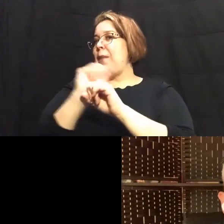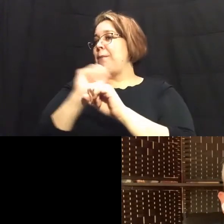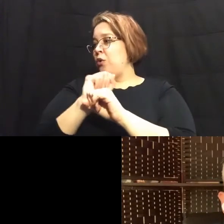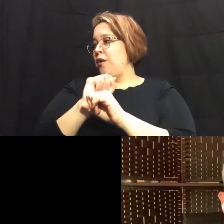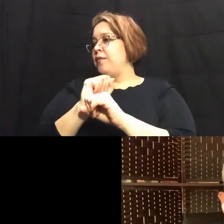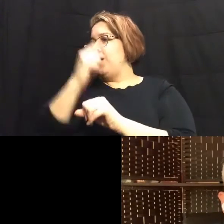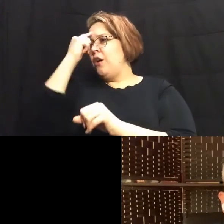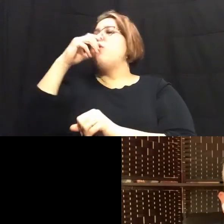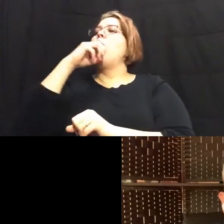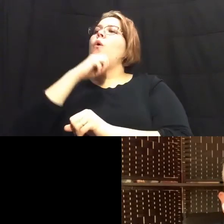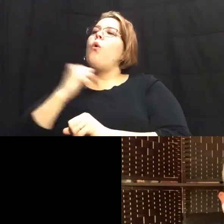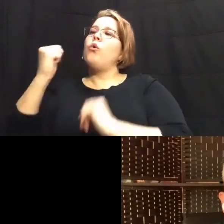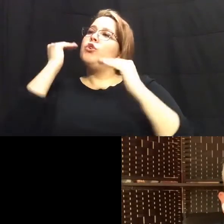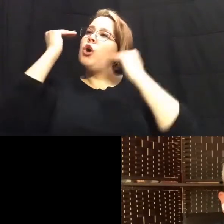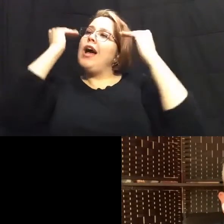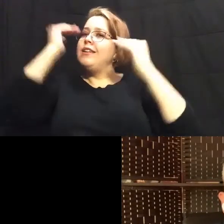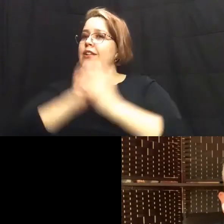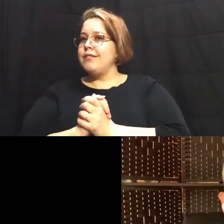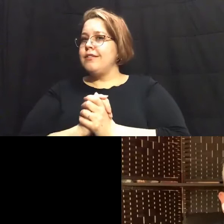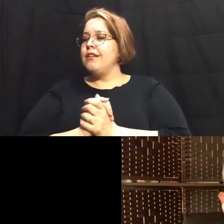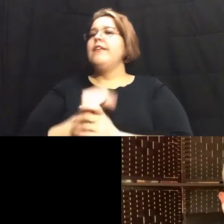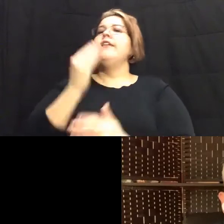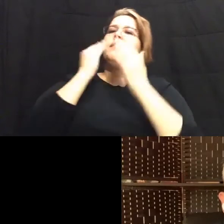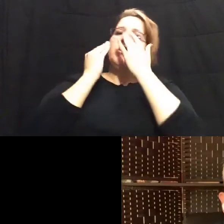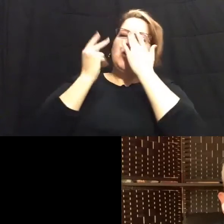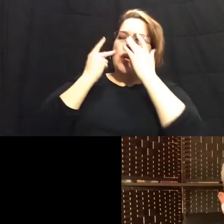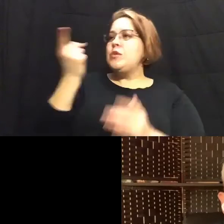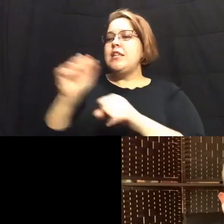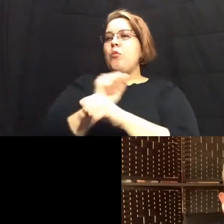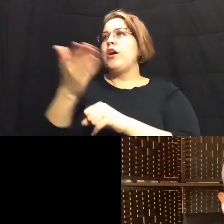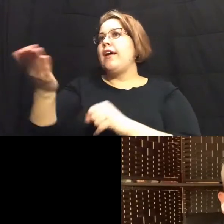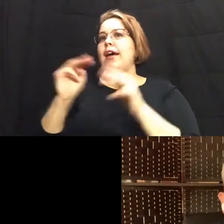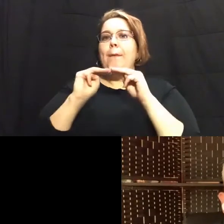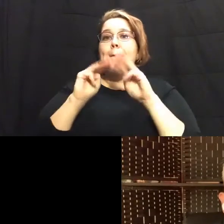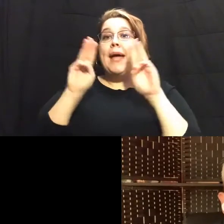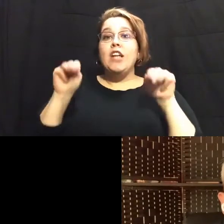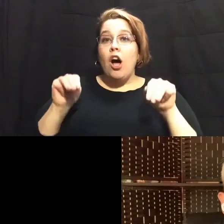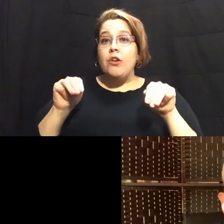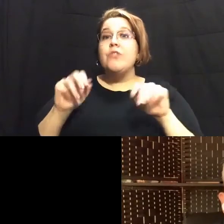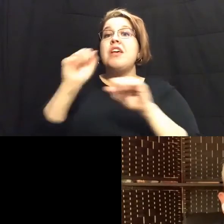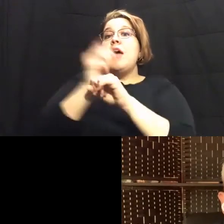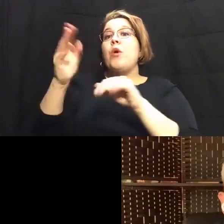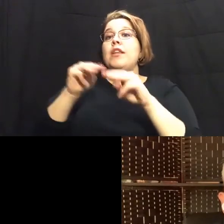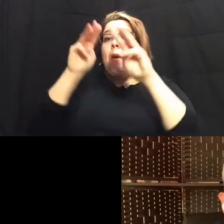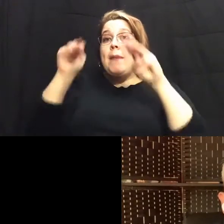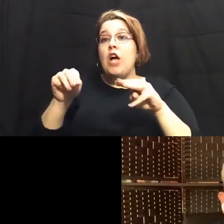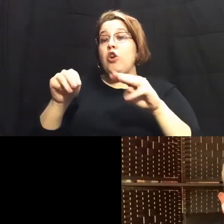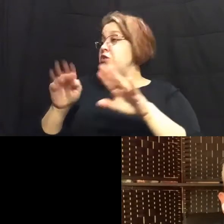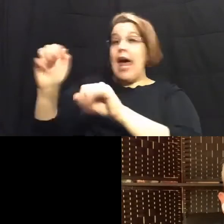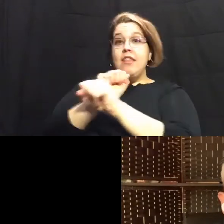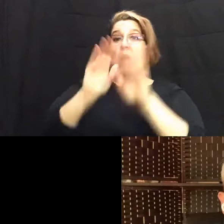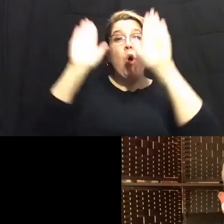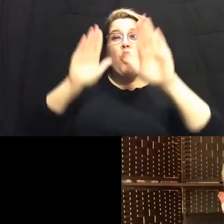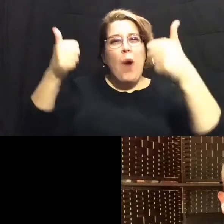of older adults you know you see them at mcdonald's they they work at mcdonald's and they do a really good